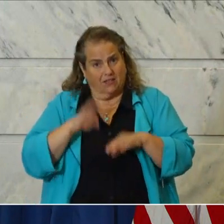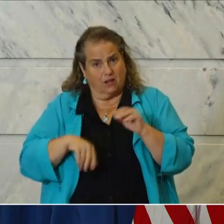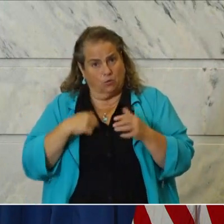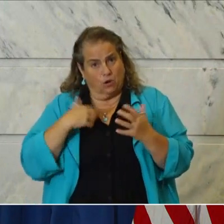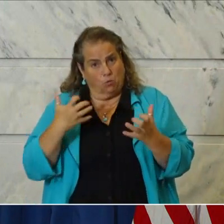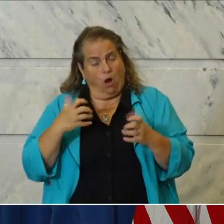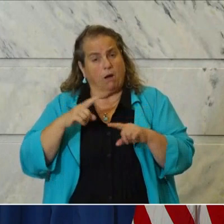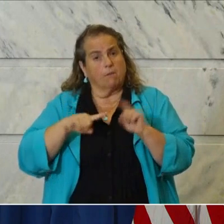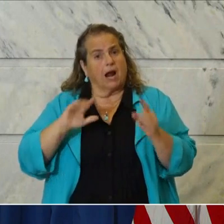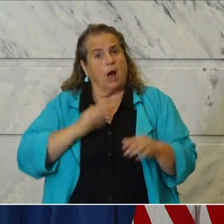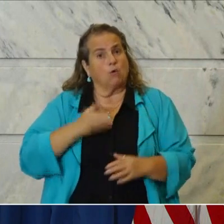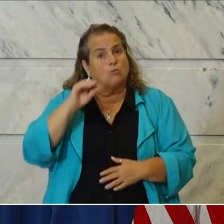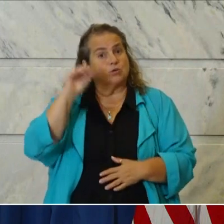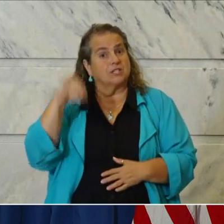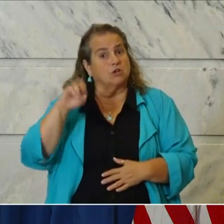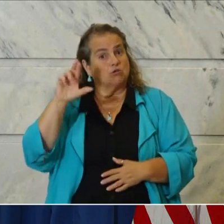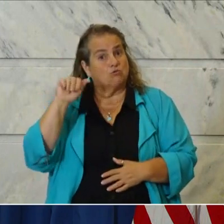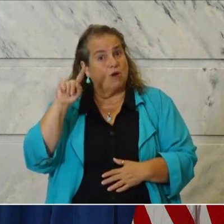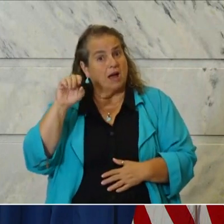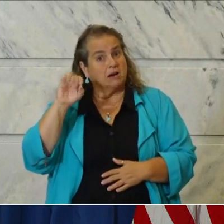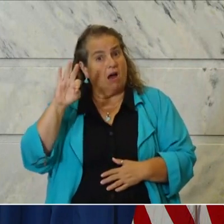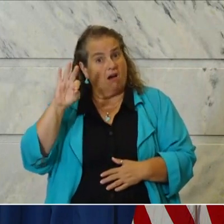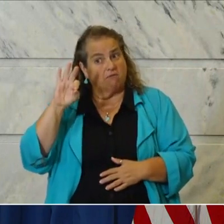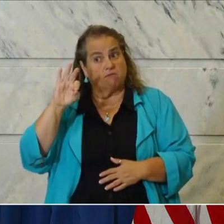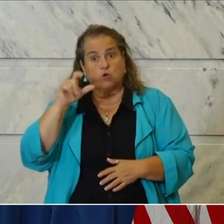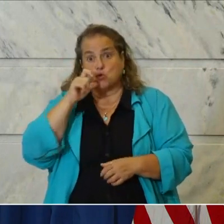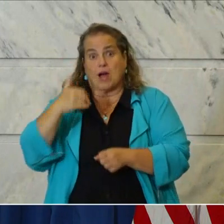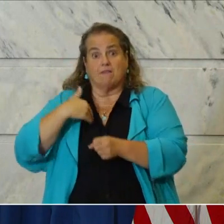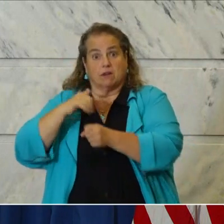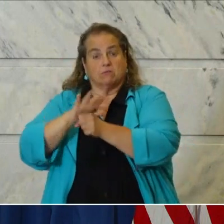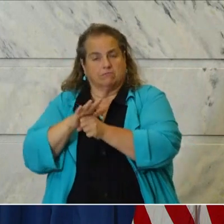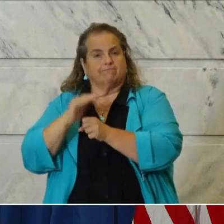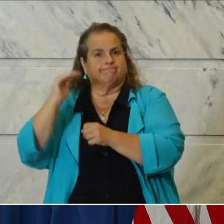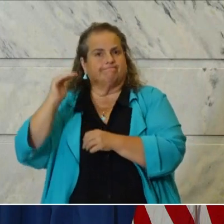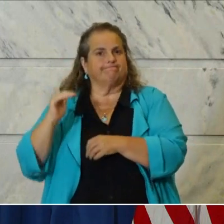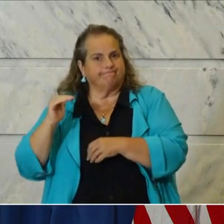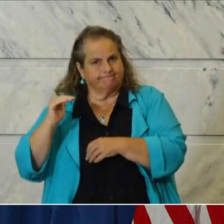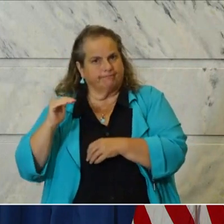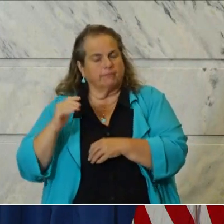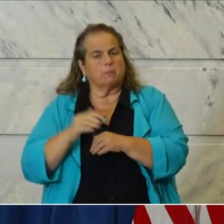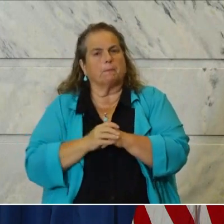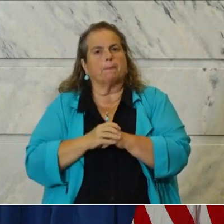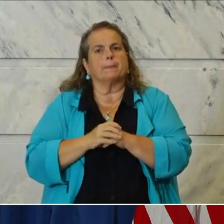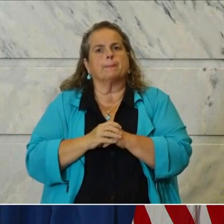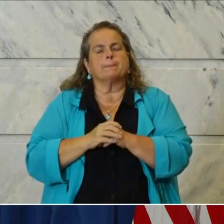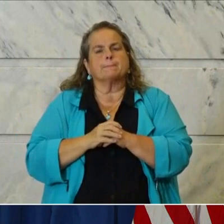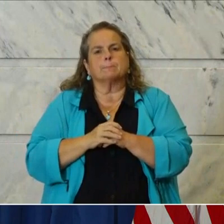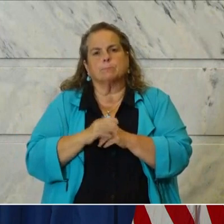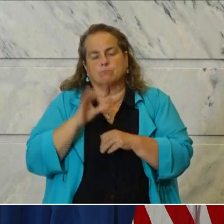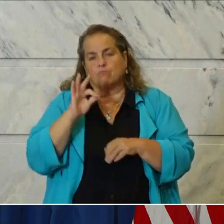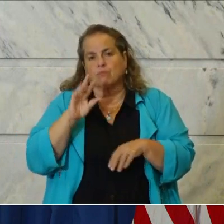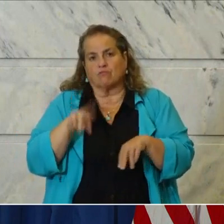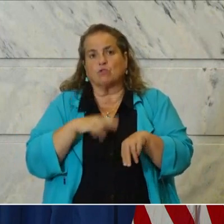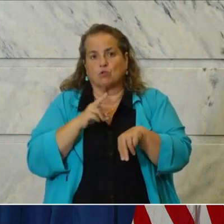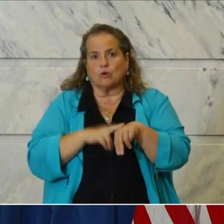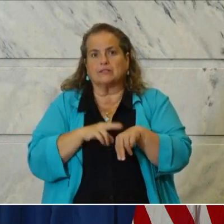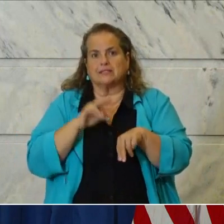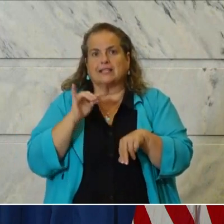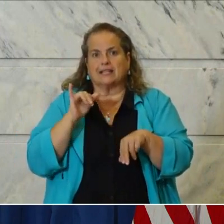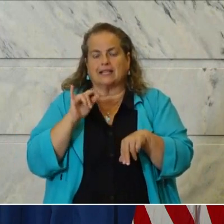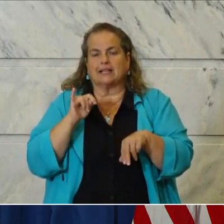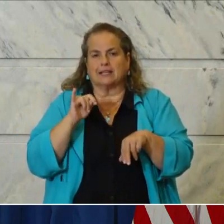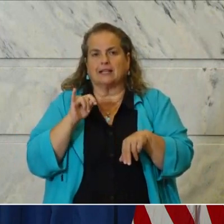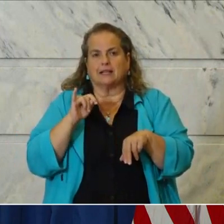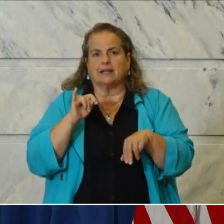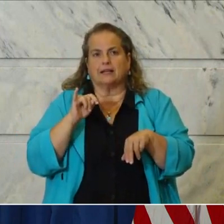actually gone down. Um, a good amount, one one that I'm happy to see. Of course, it it bounces